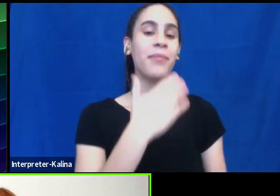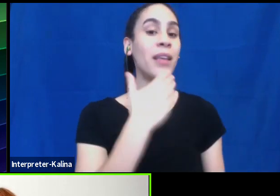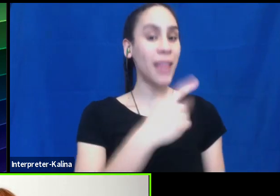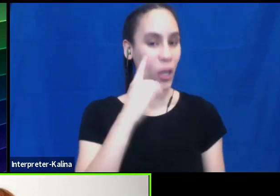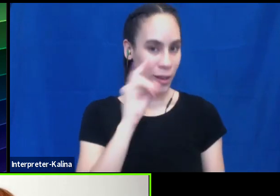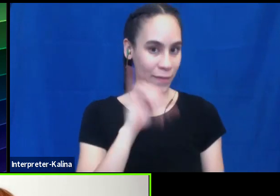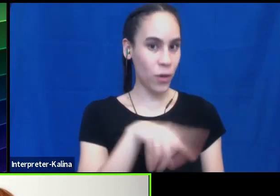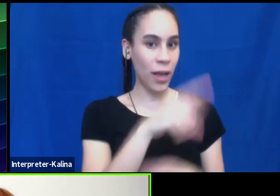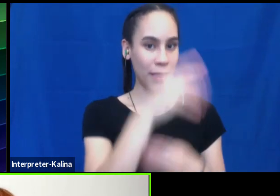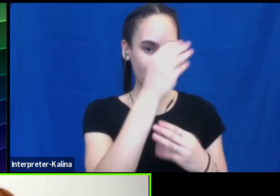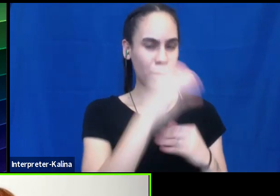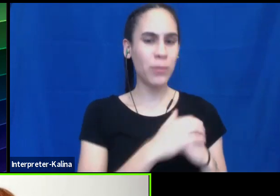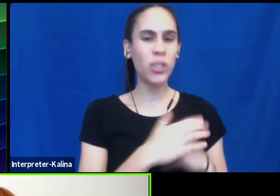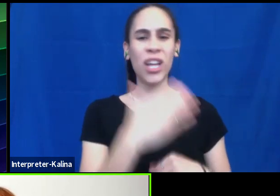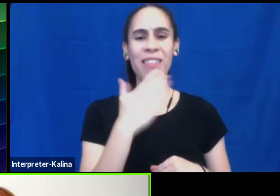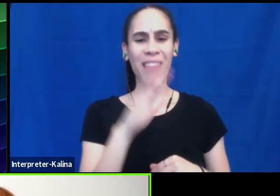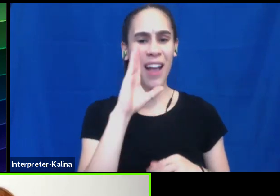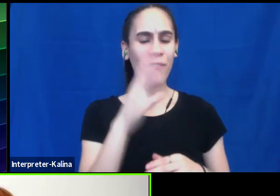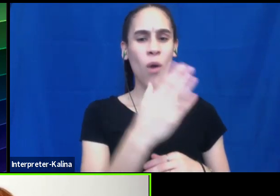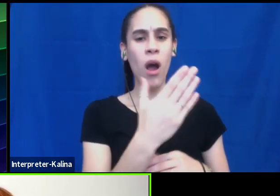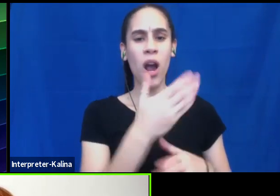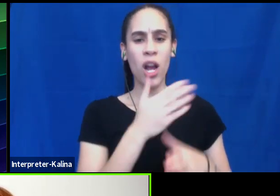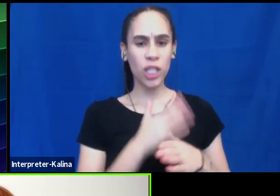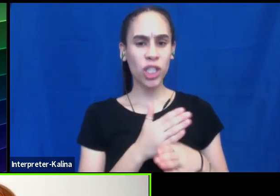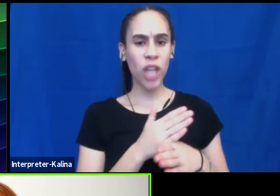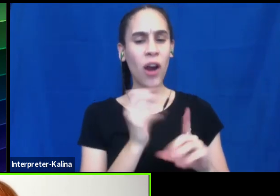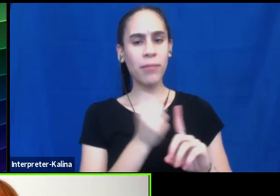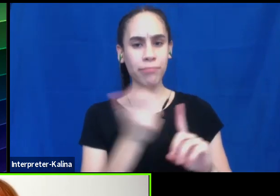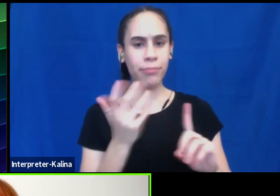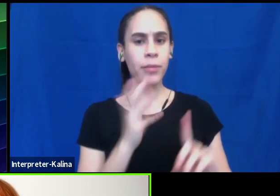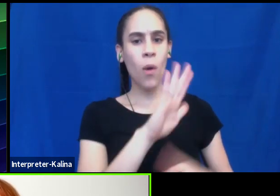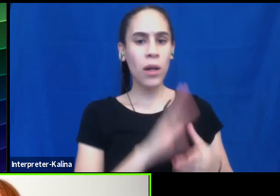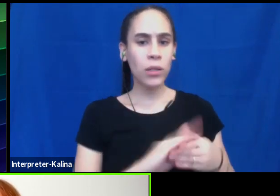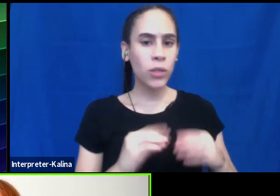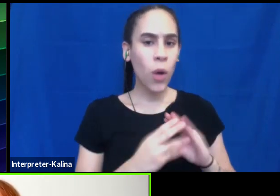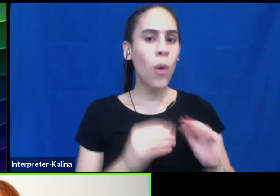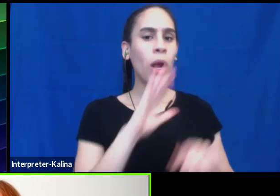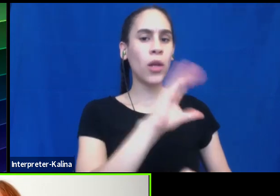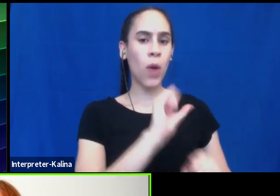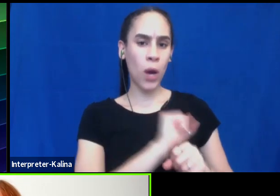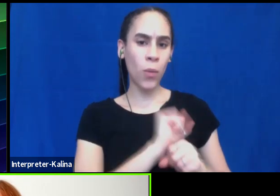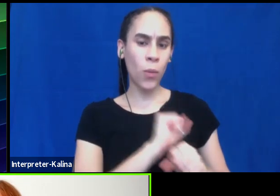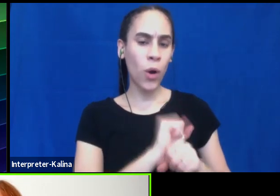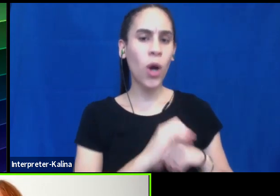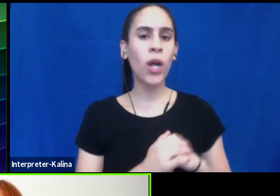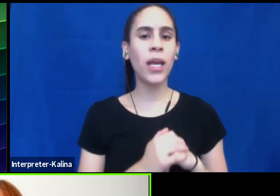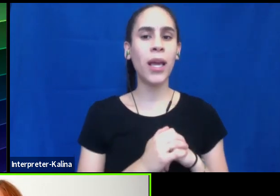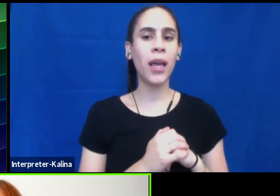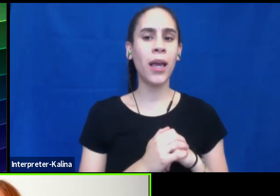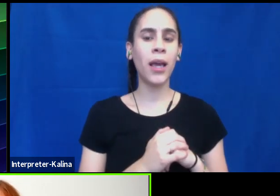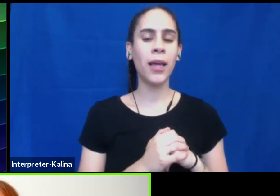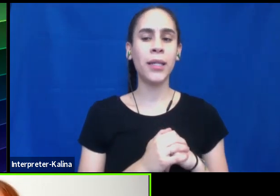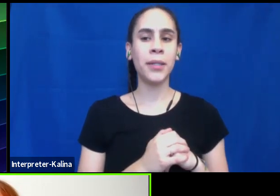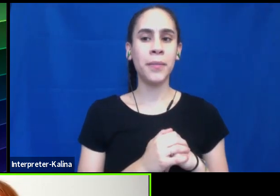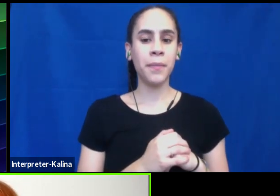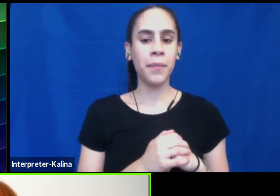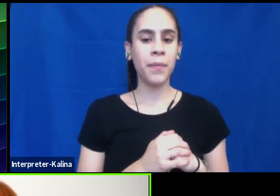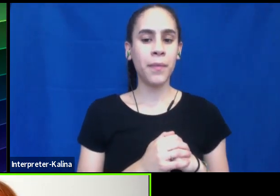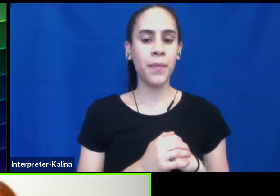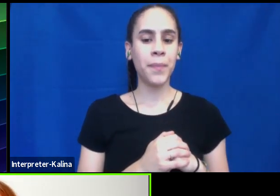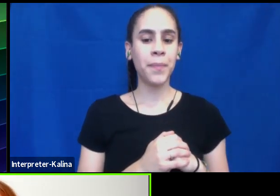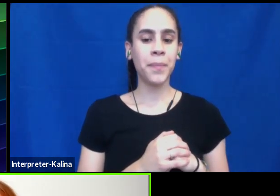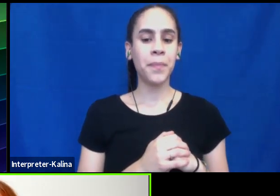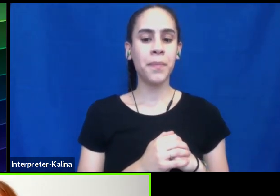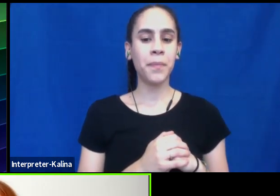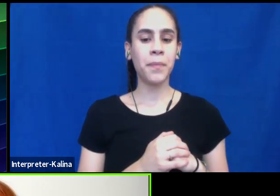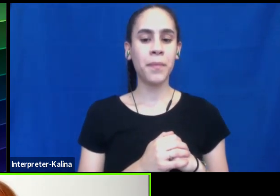um, thanks for sharing your story and the work that you're doing and that, um, the pieces that I think we can all take into our work as we